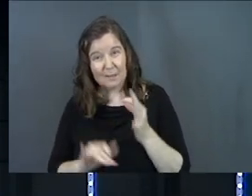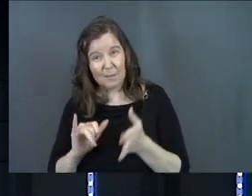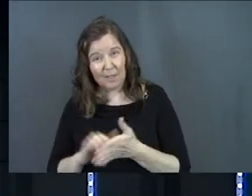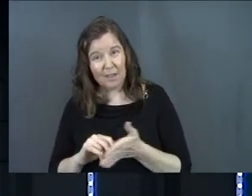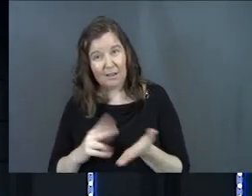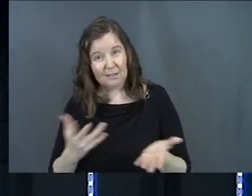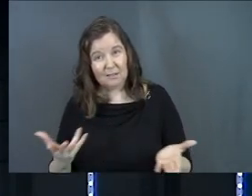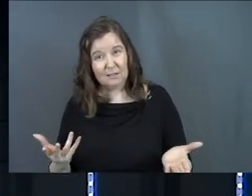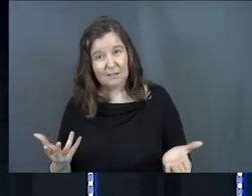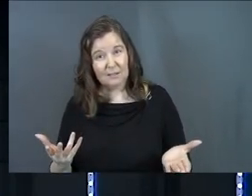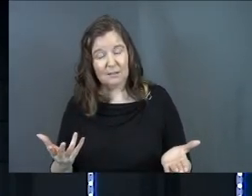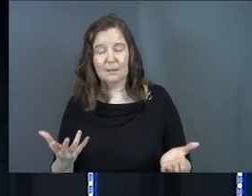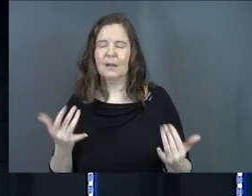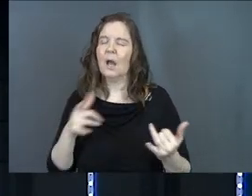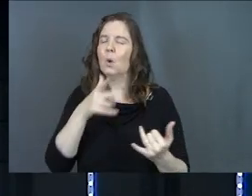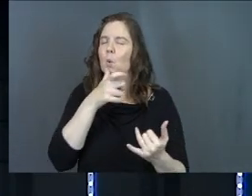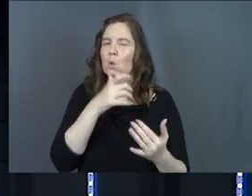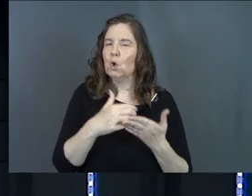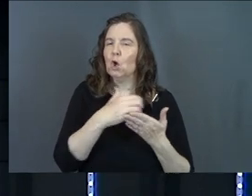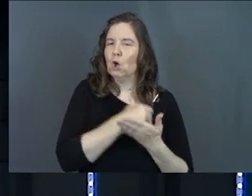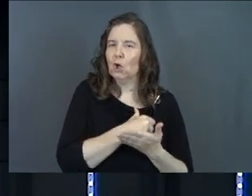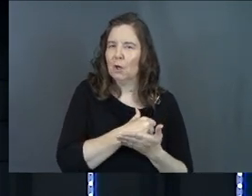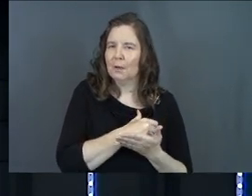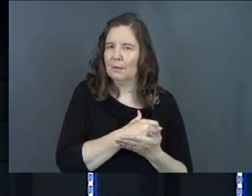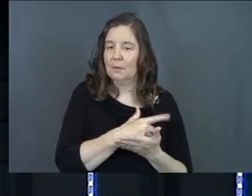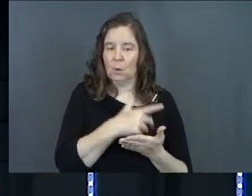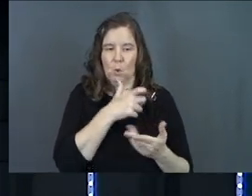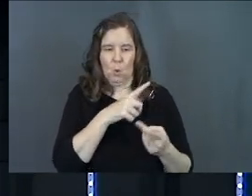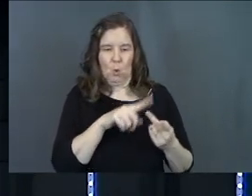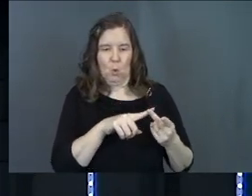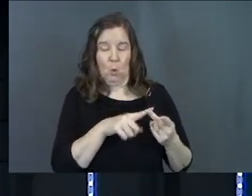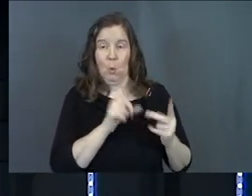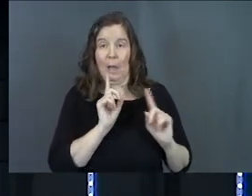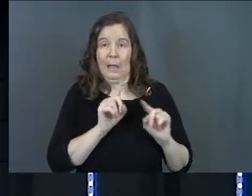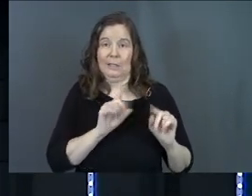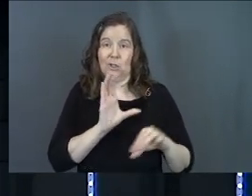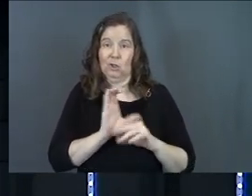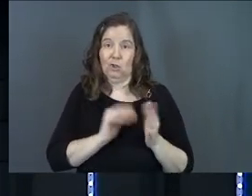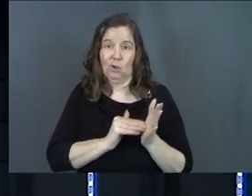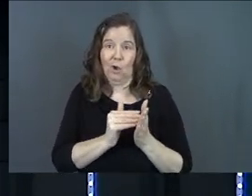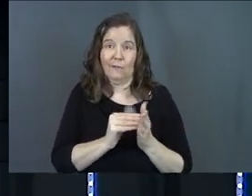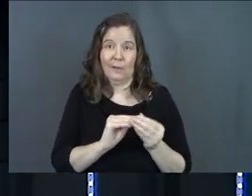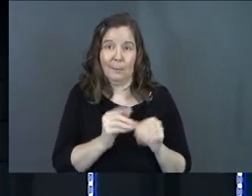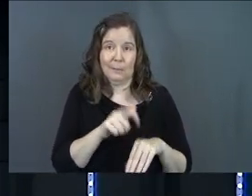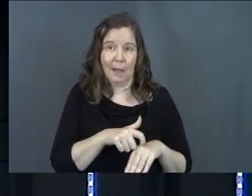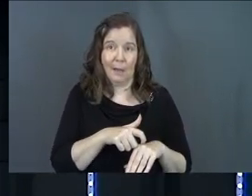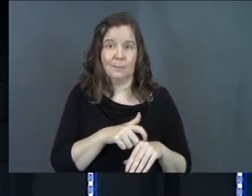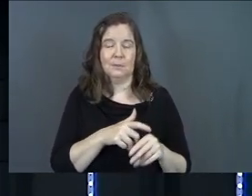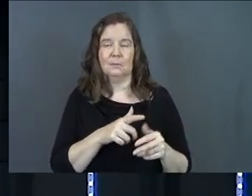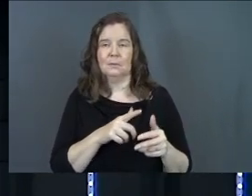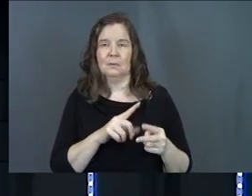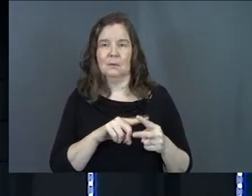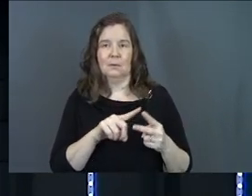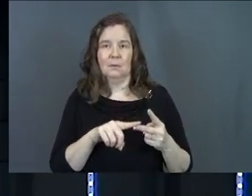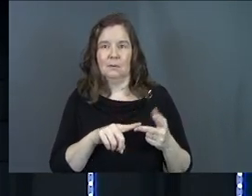that is? Now, whoever earns their way to God, whoever attends church this often and we're tracking you,